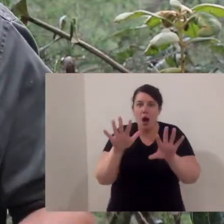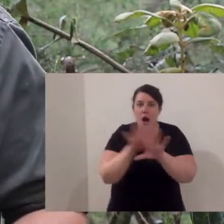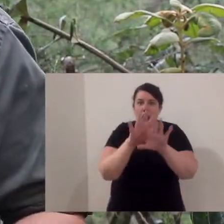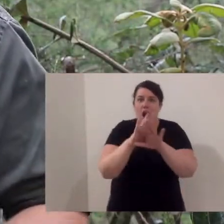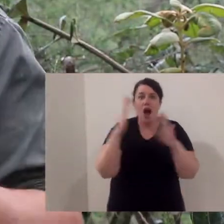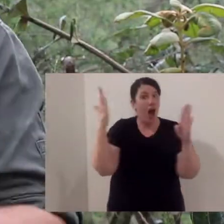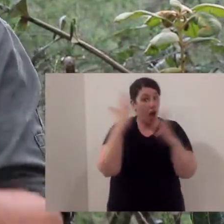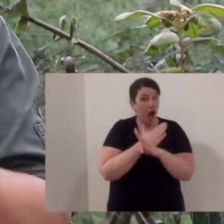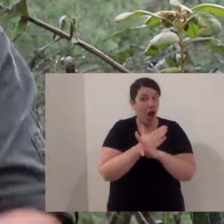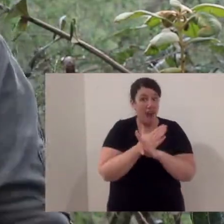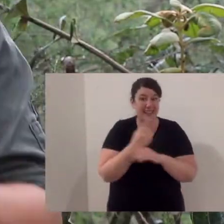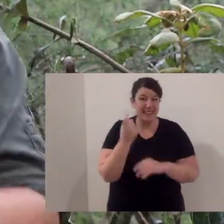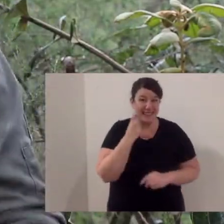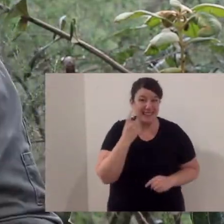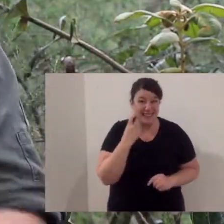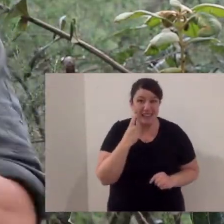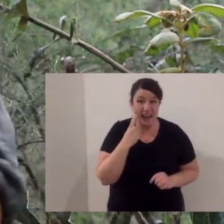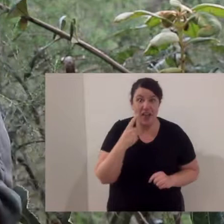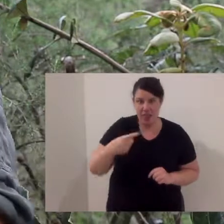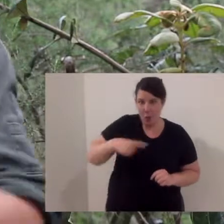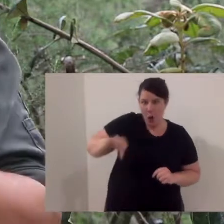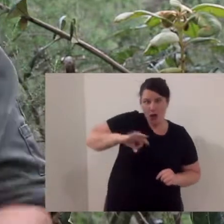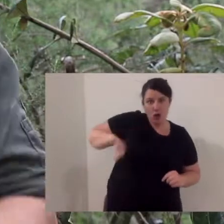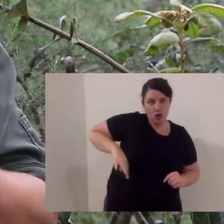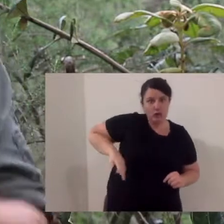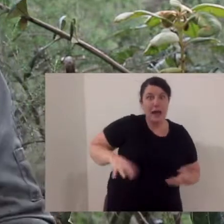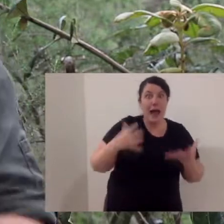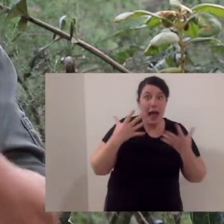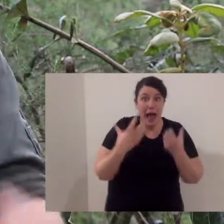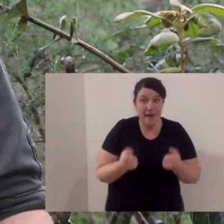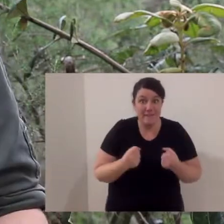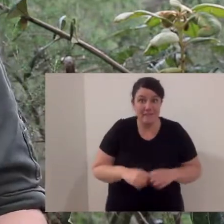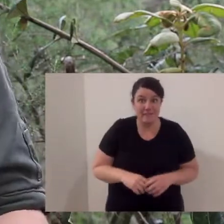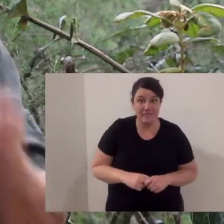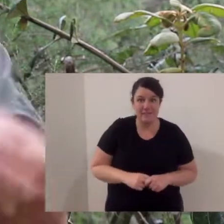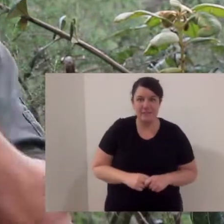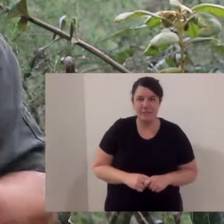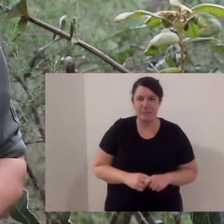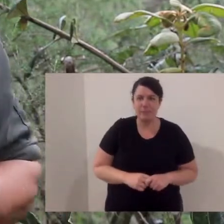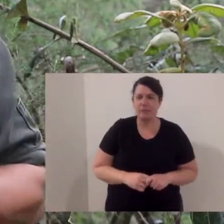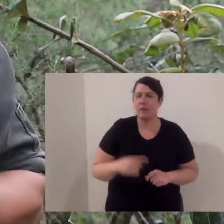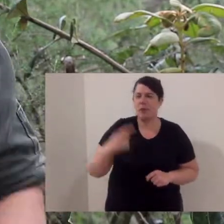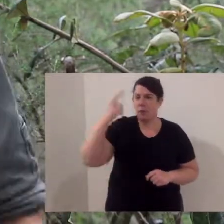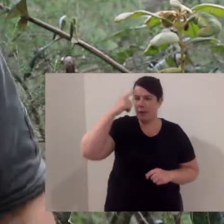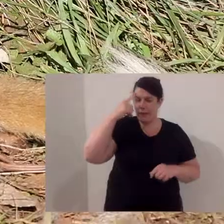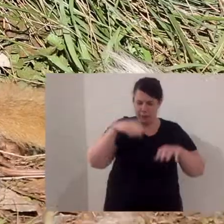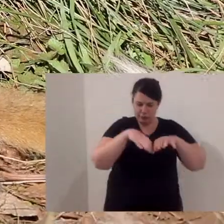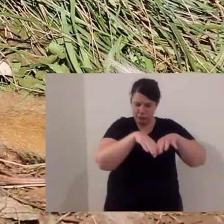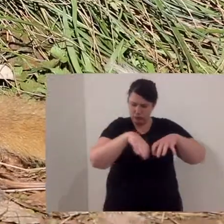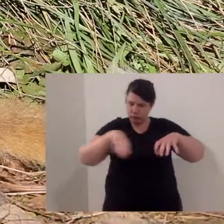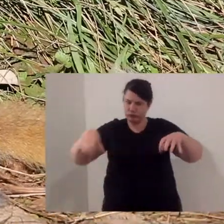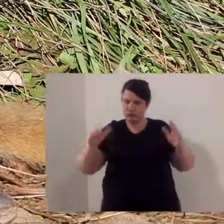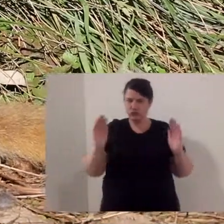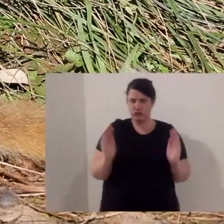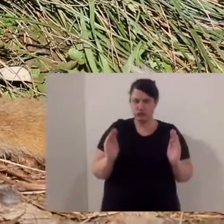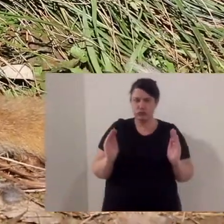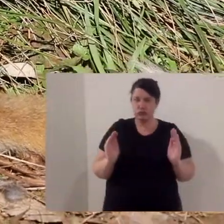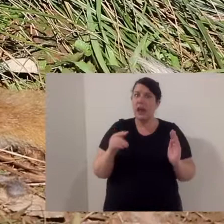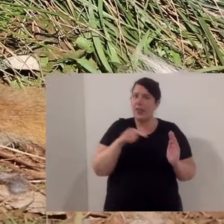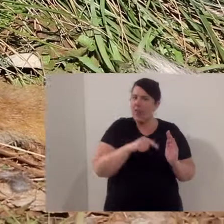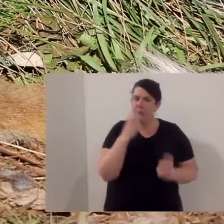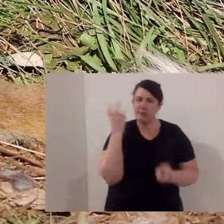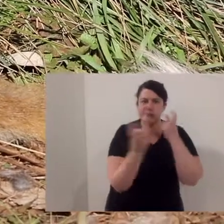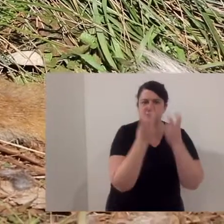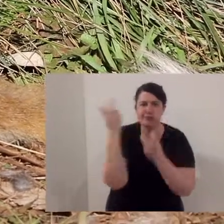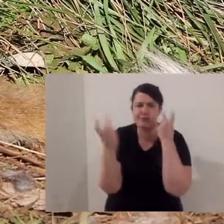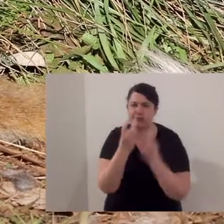those white dots actually help them blend into the environment, and it's called disruptive camouflage. That's why they have them. Now, let's start at the quoll's